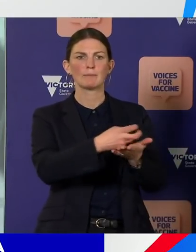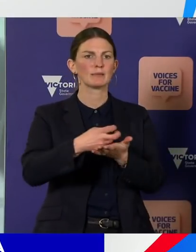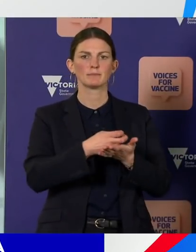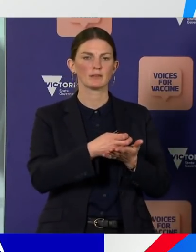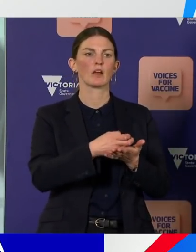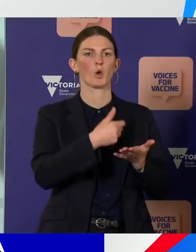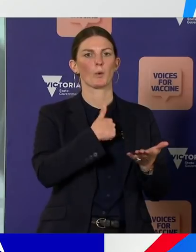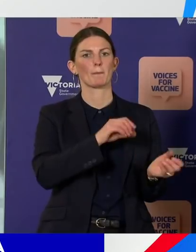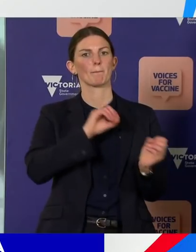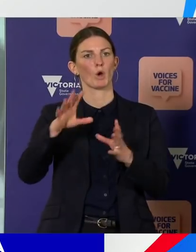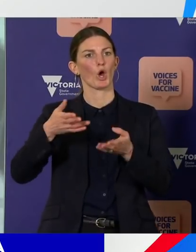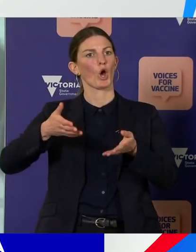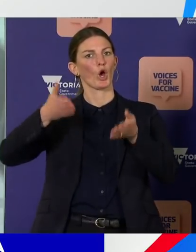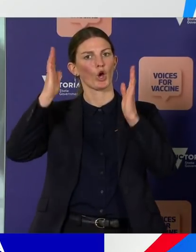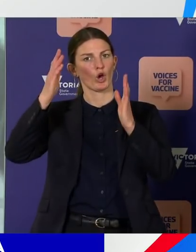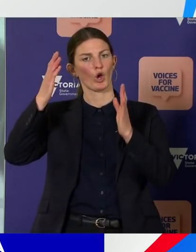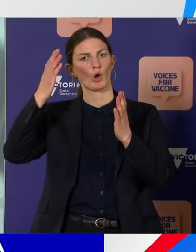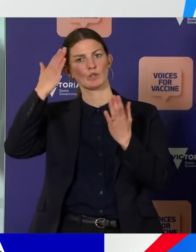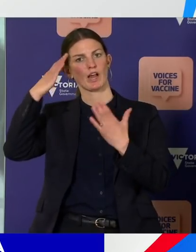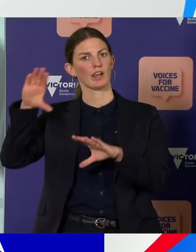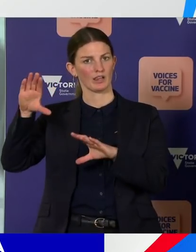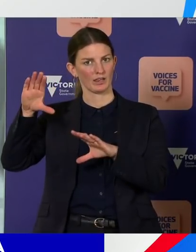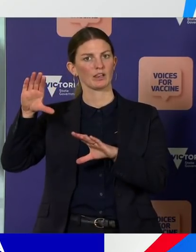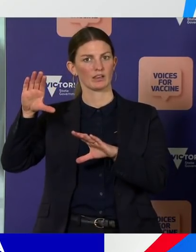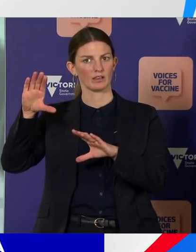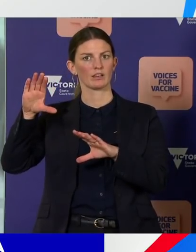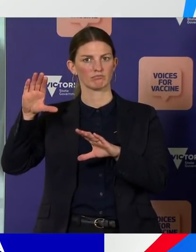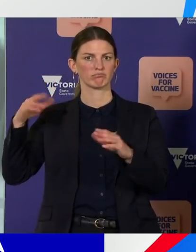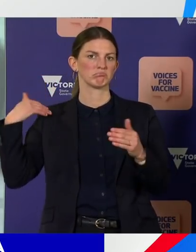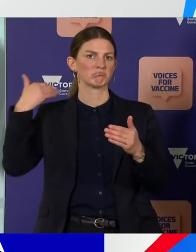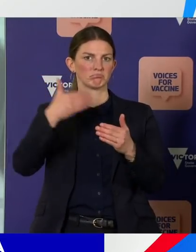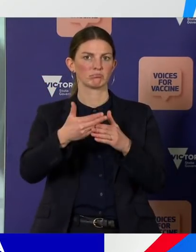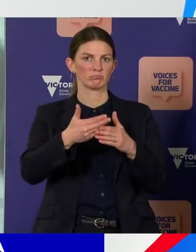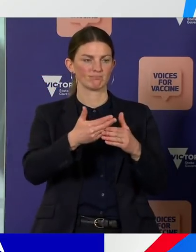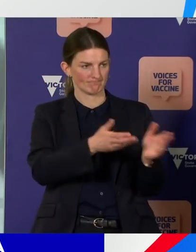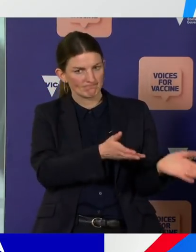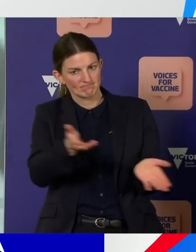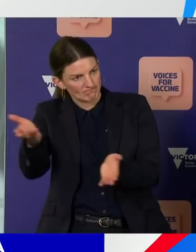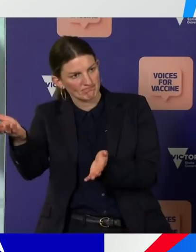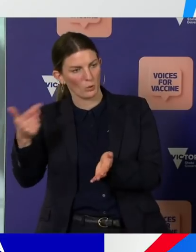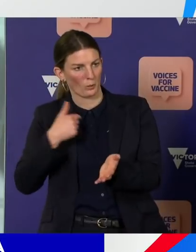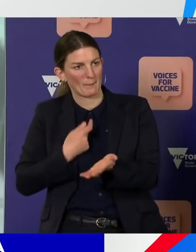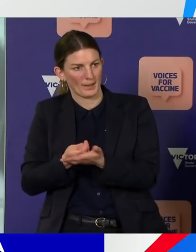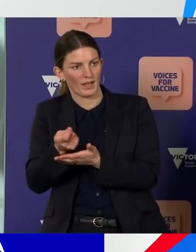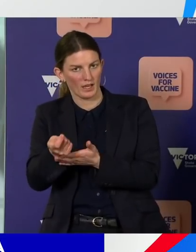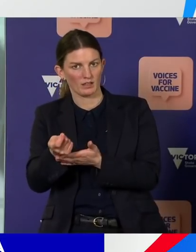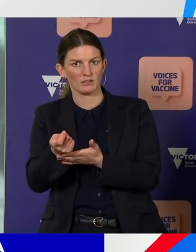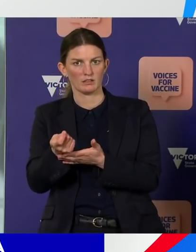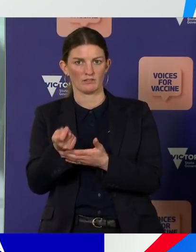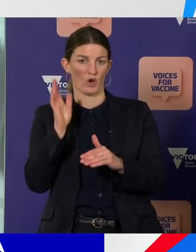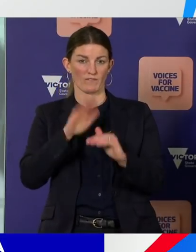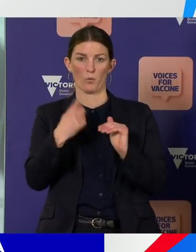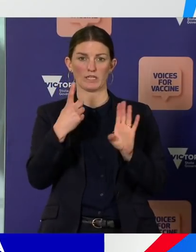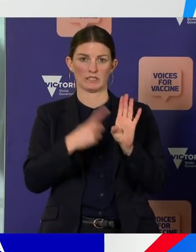supporting many homeless and rough sleepers now for more than 12 months